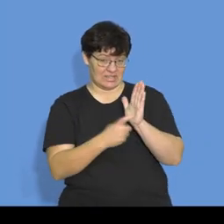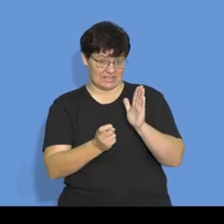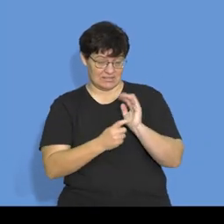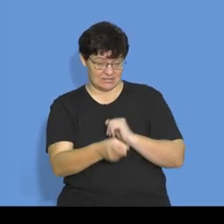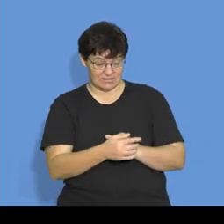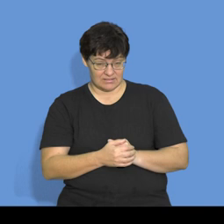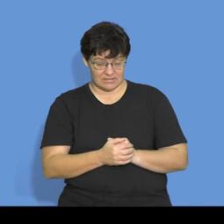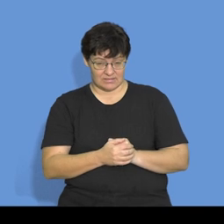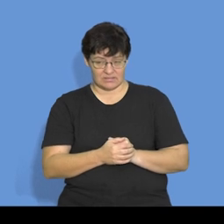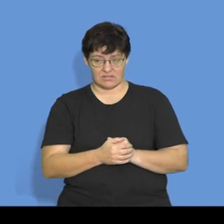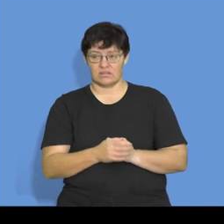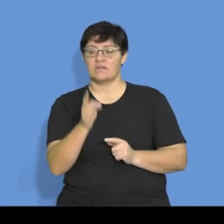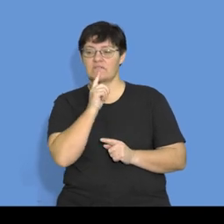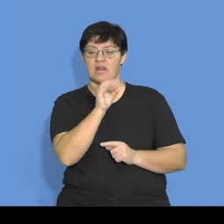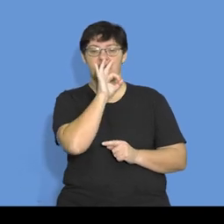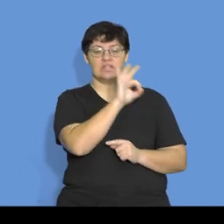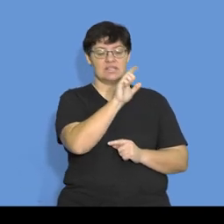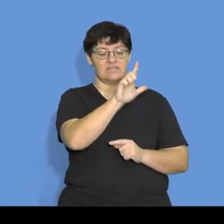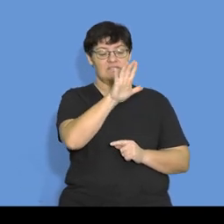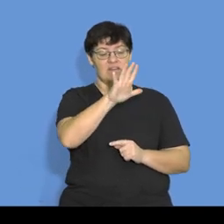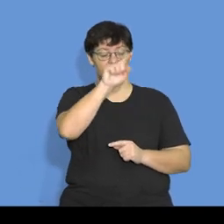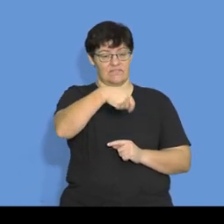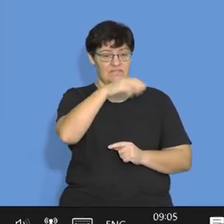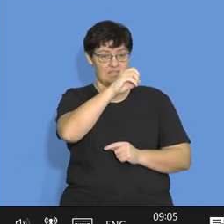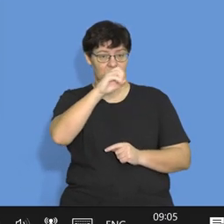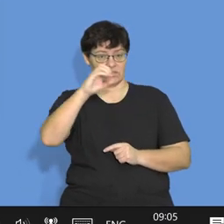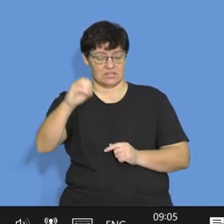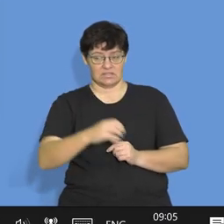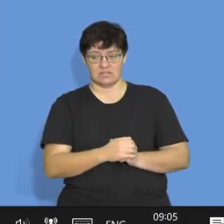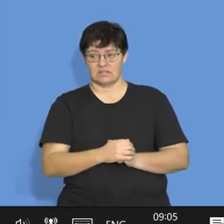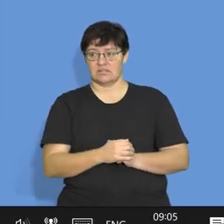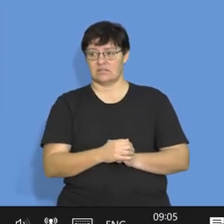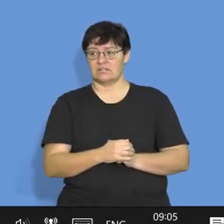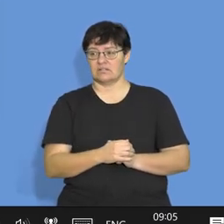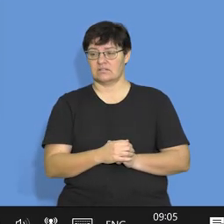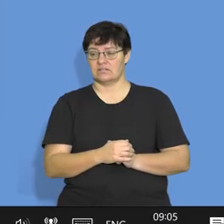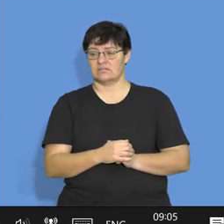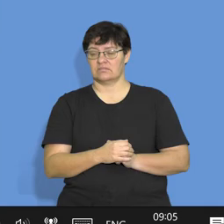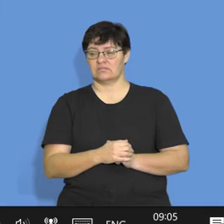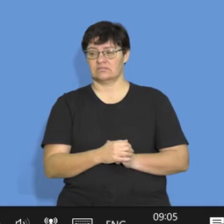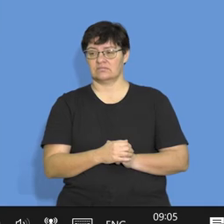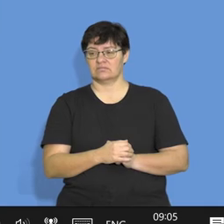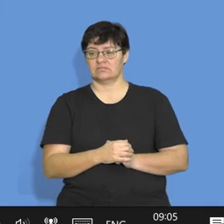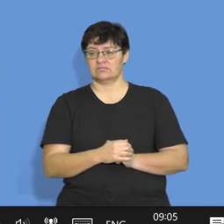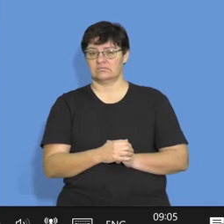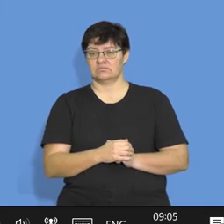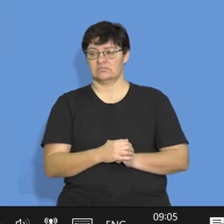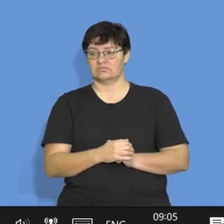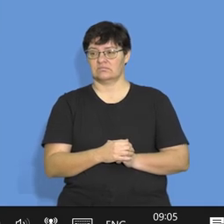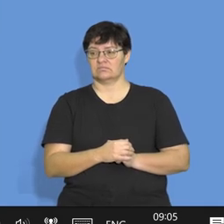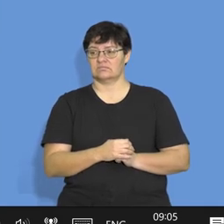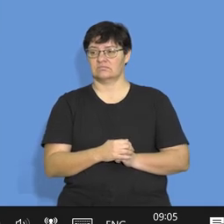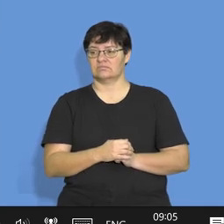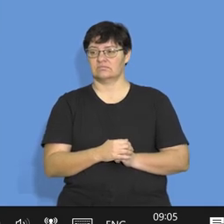Take your 375,000, right? If you take your 375,000,